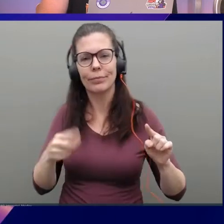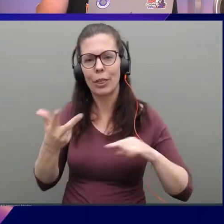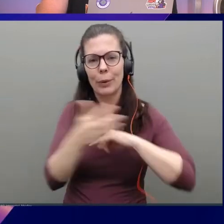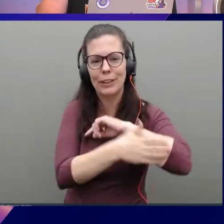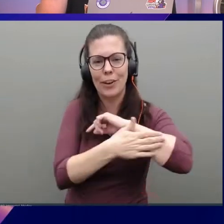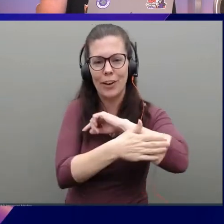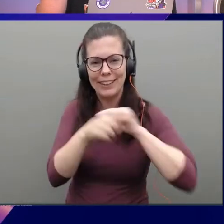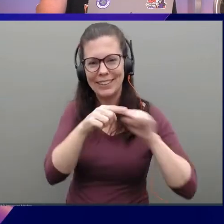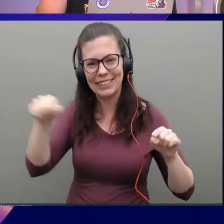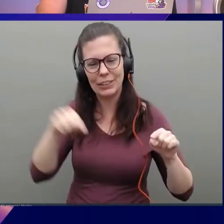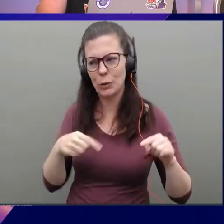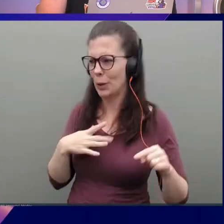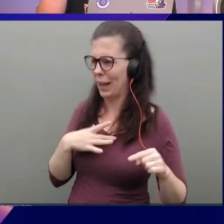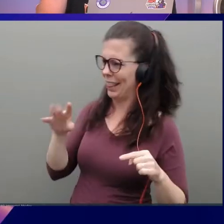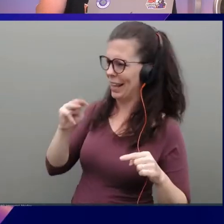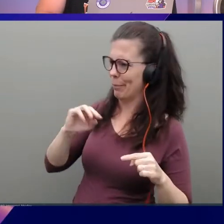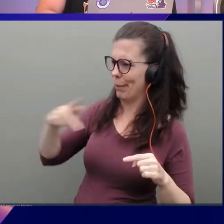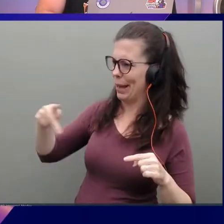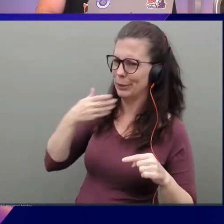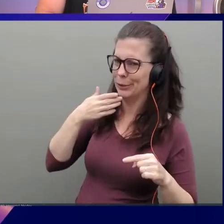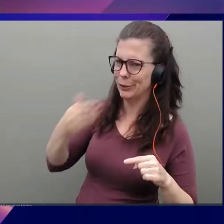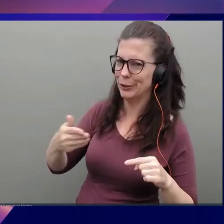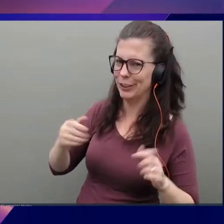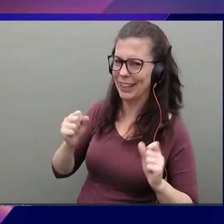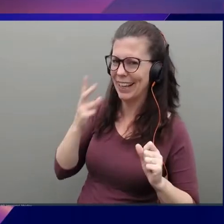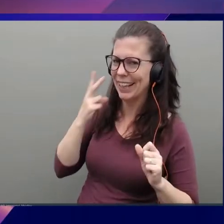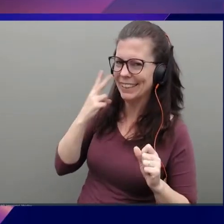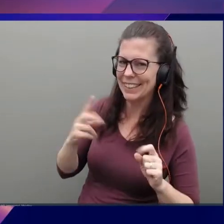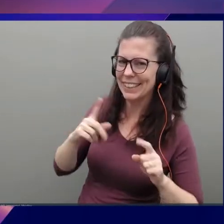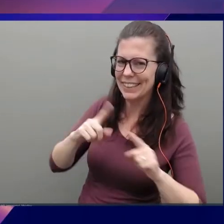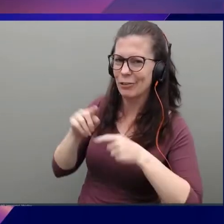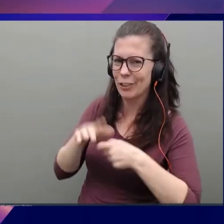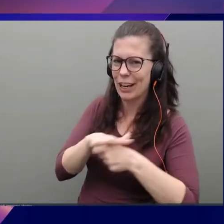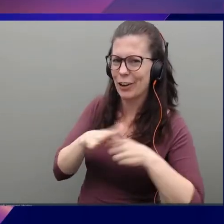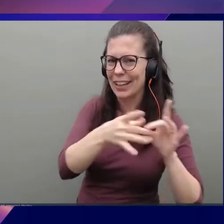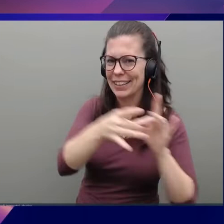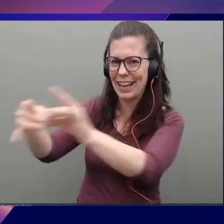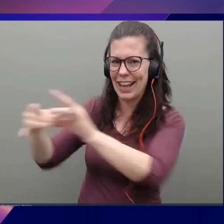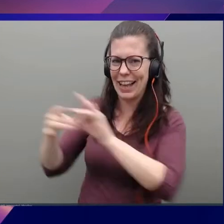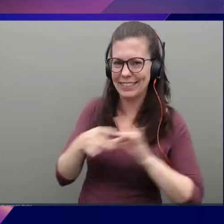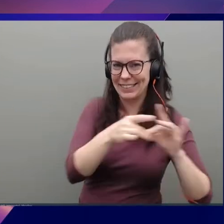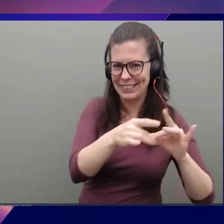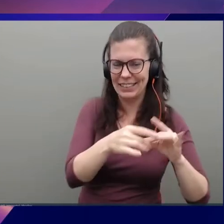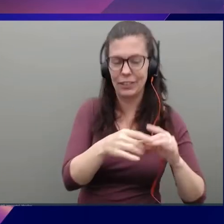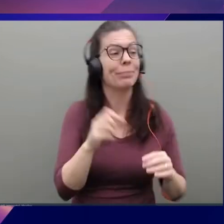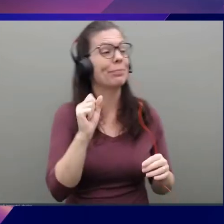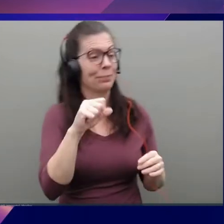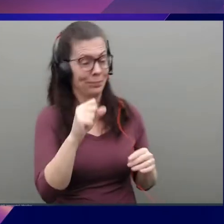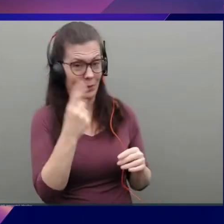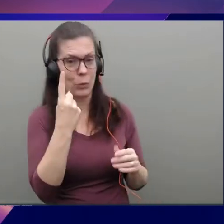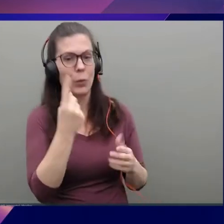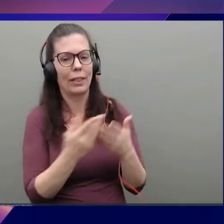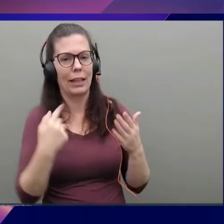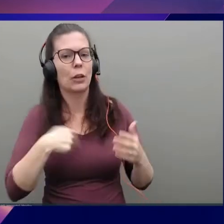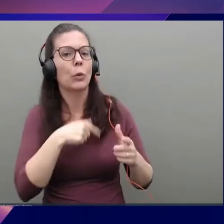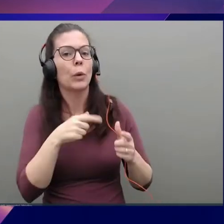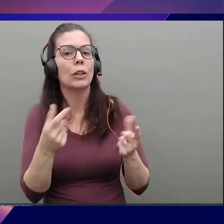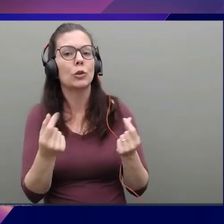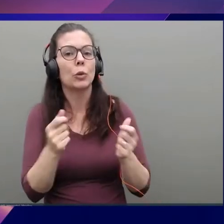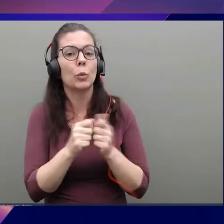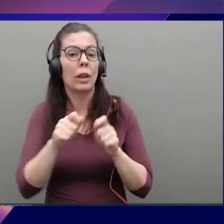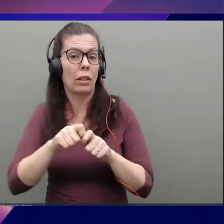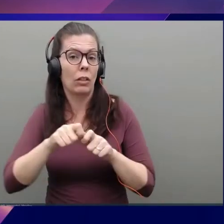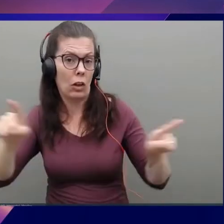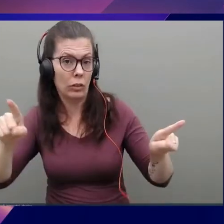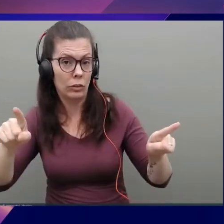that map. That looks good. I can see that I have different areas connected. So one of the things we did with the launch is you can